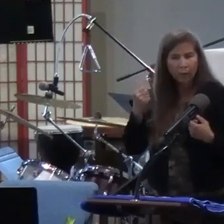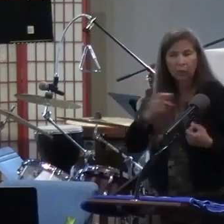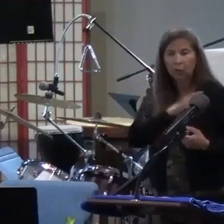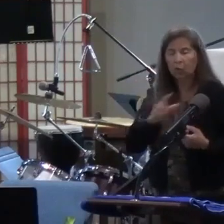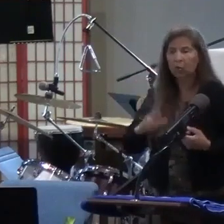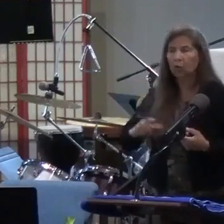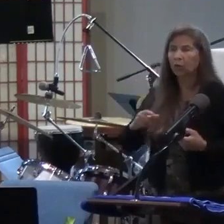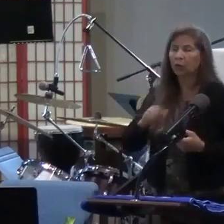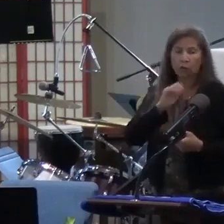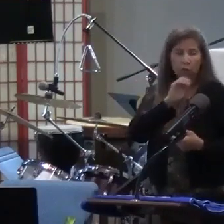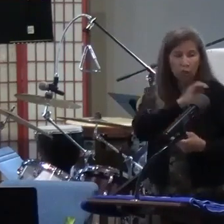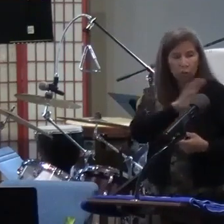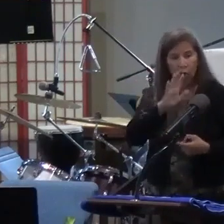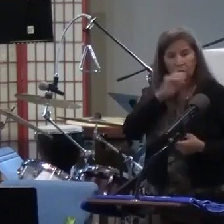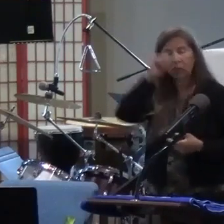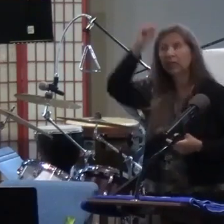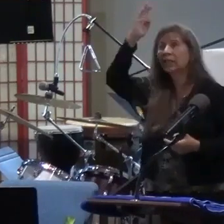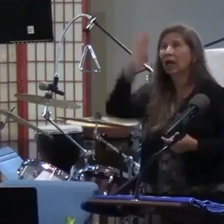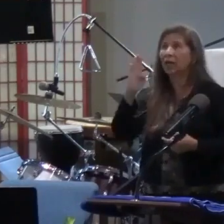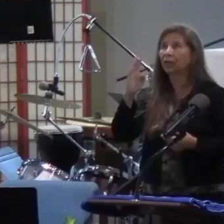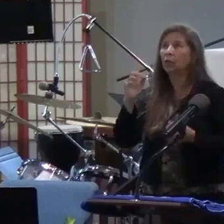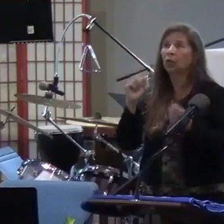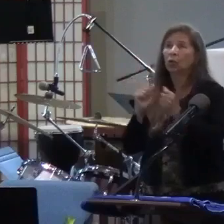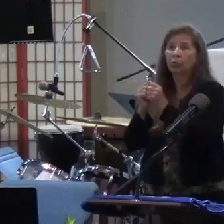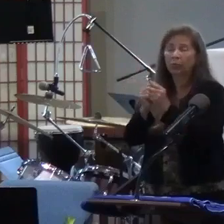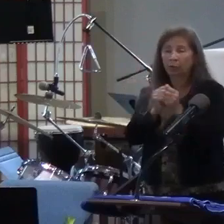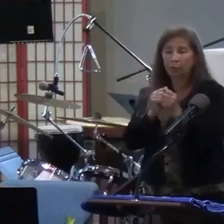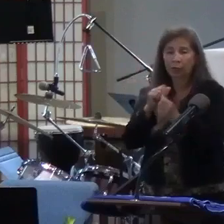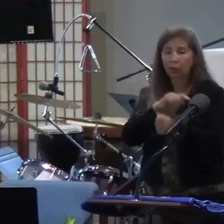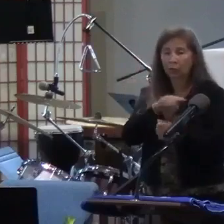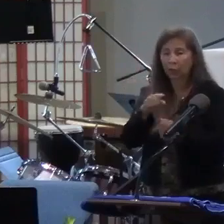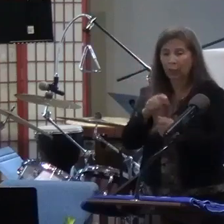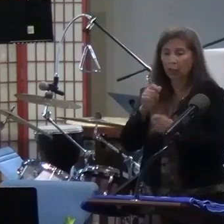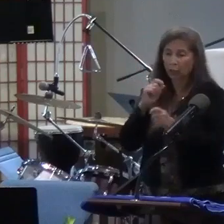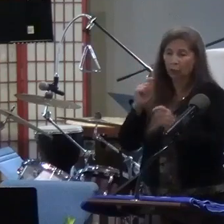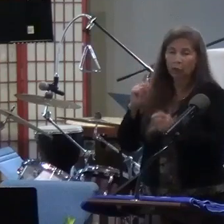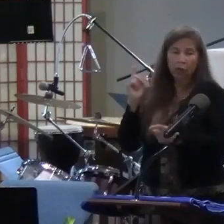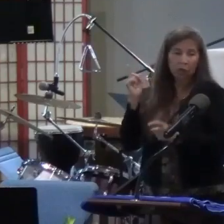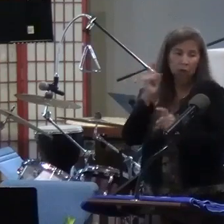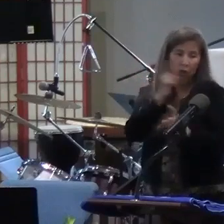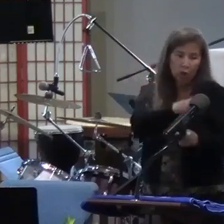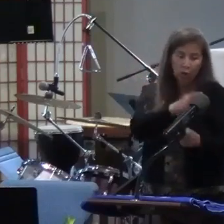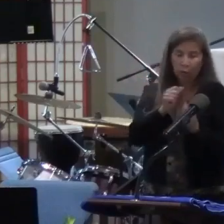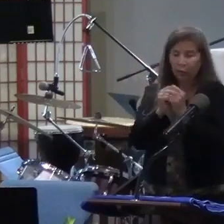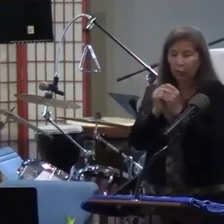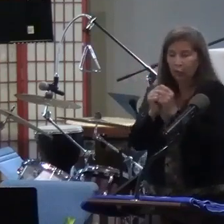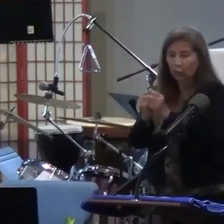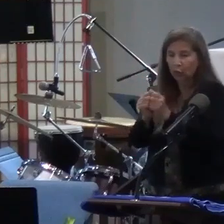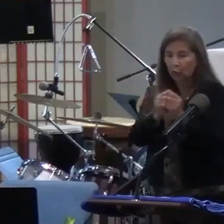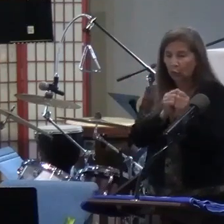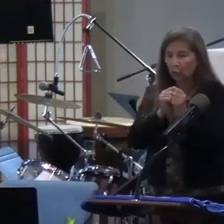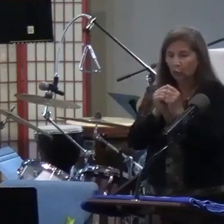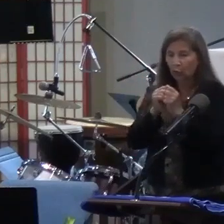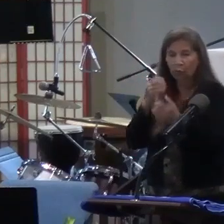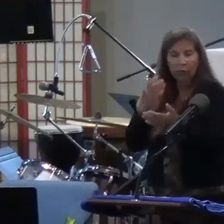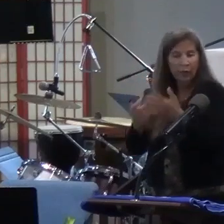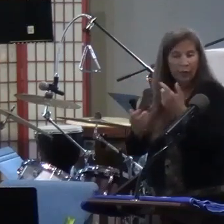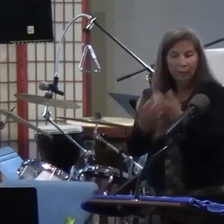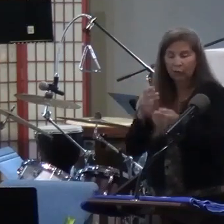your God will be with you and go with you wherever you go.